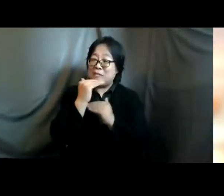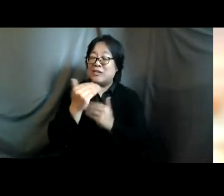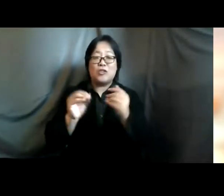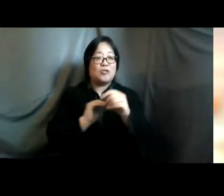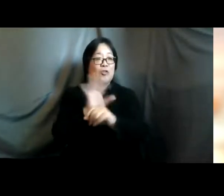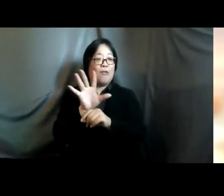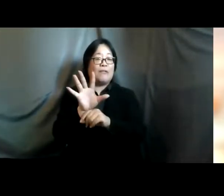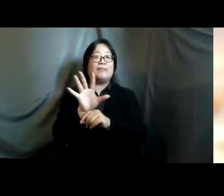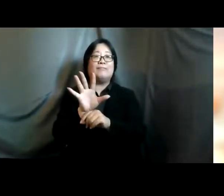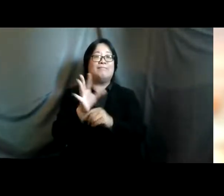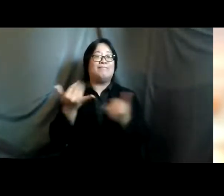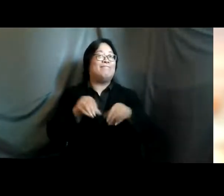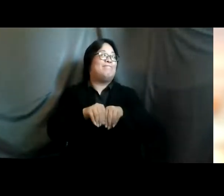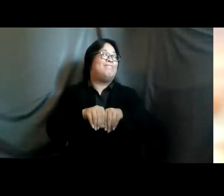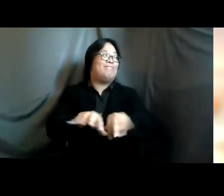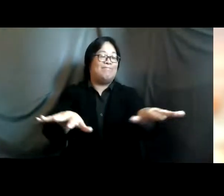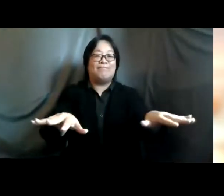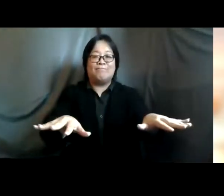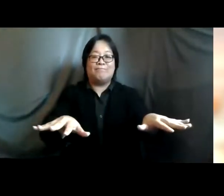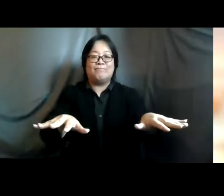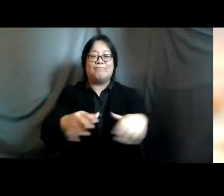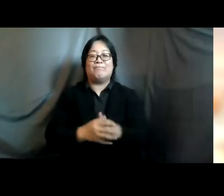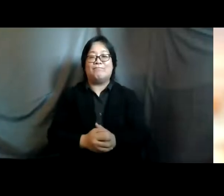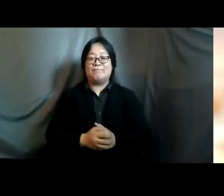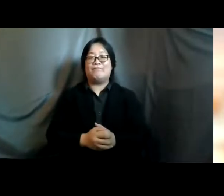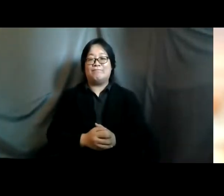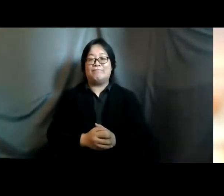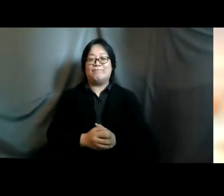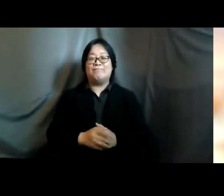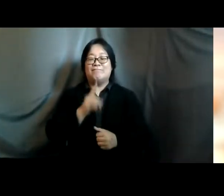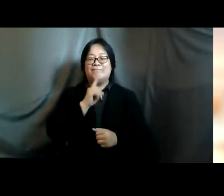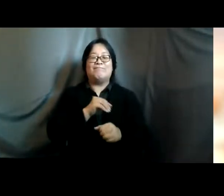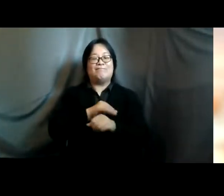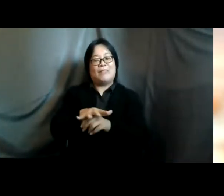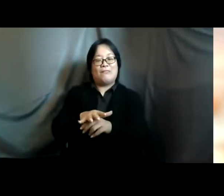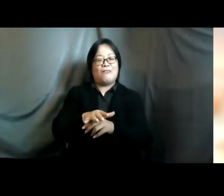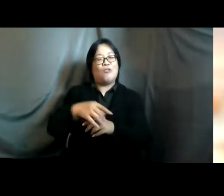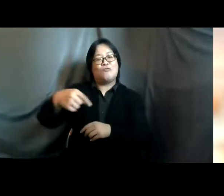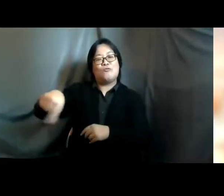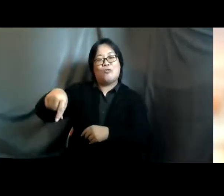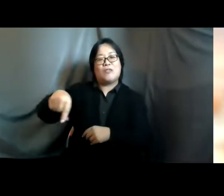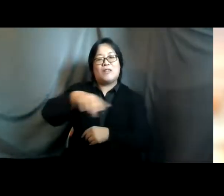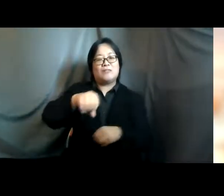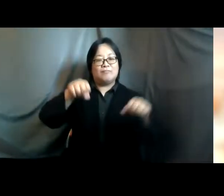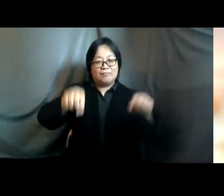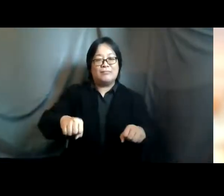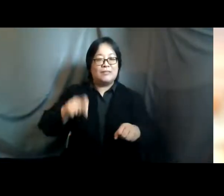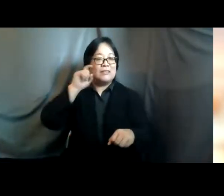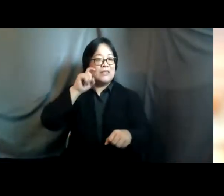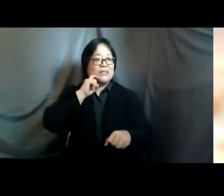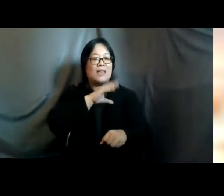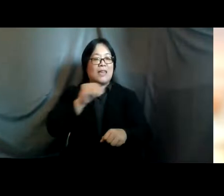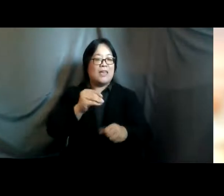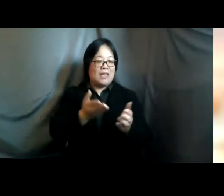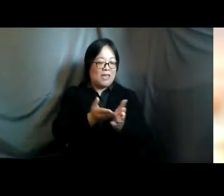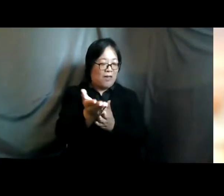pandemic has without a doubt um affected quality and the with and the availability of sexual and reproductive health rights